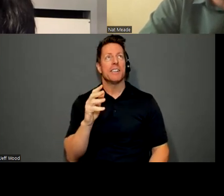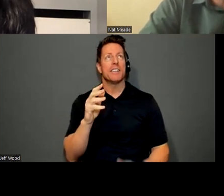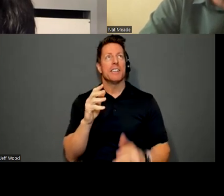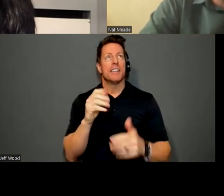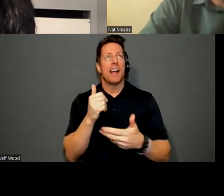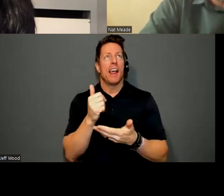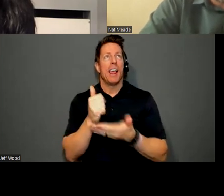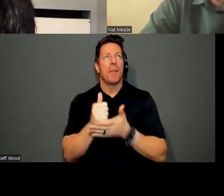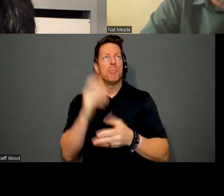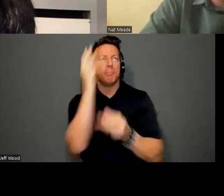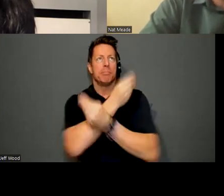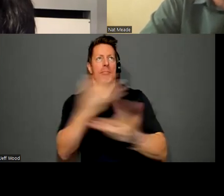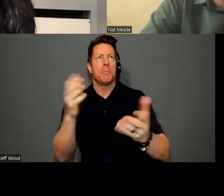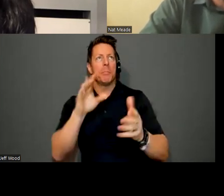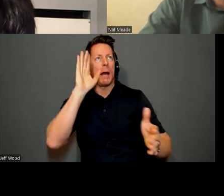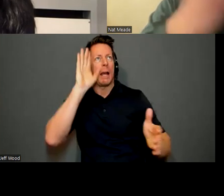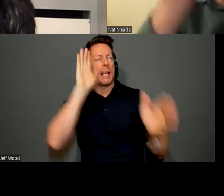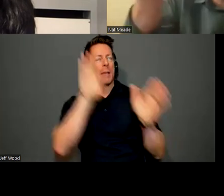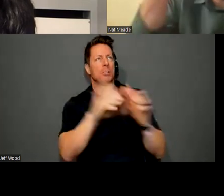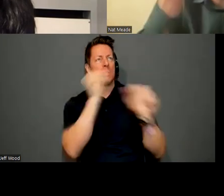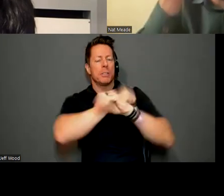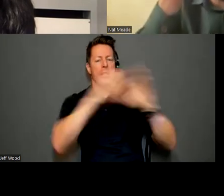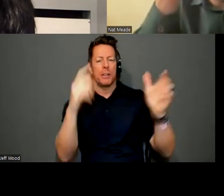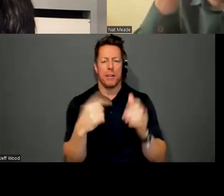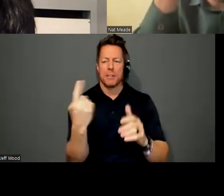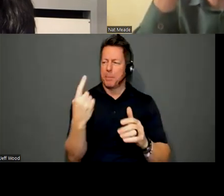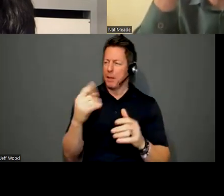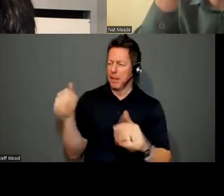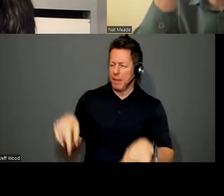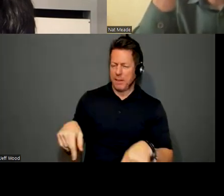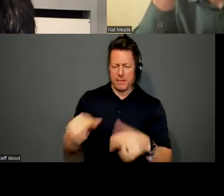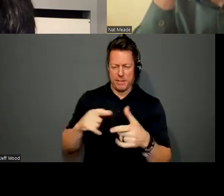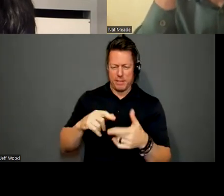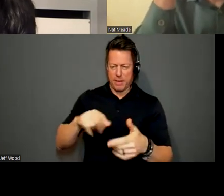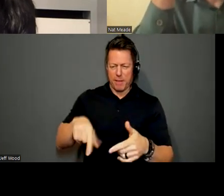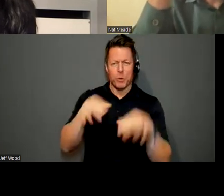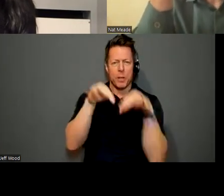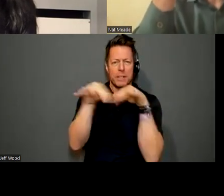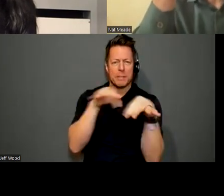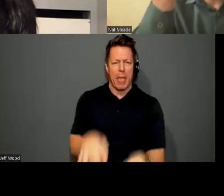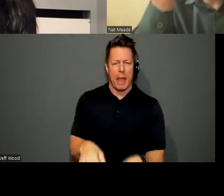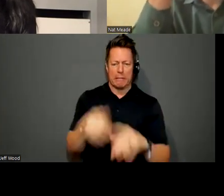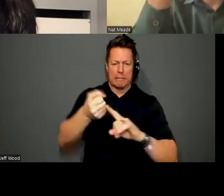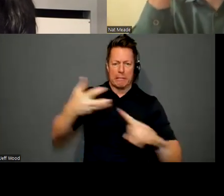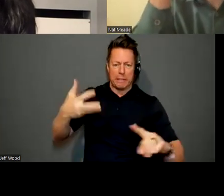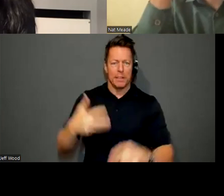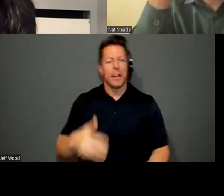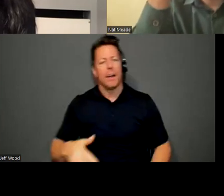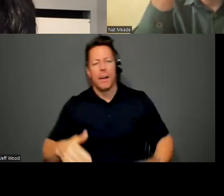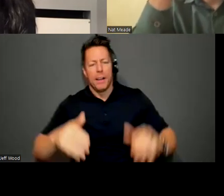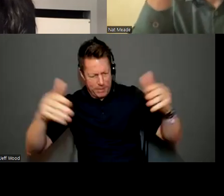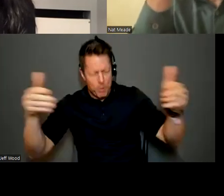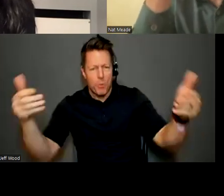with, but the image always comes first. And then I have something like this, and then I have to kind of explain it. Um. You're welcome. You are